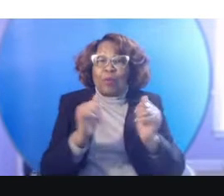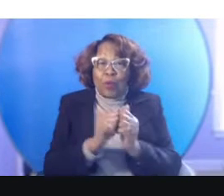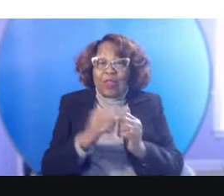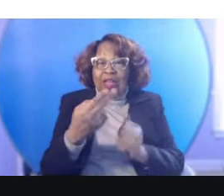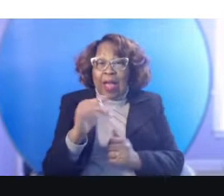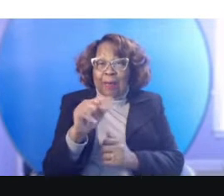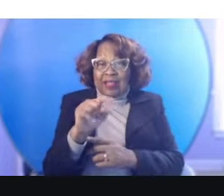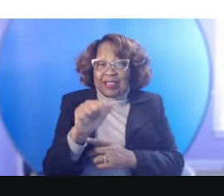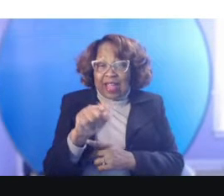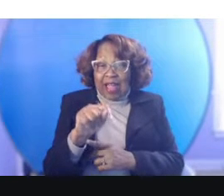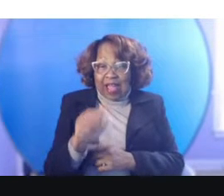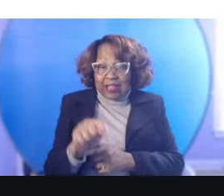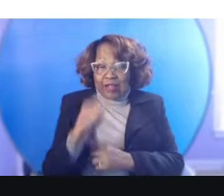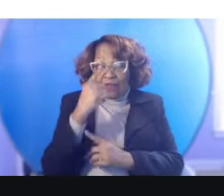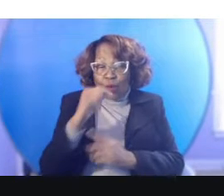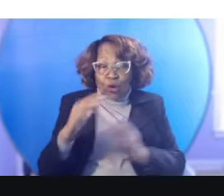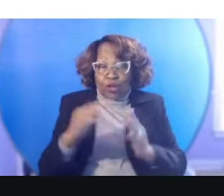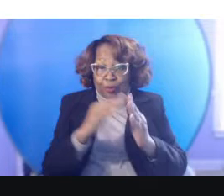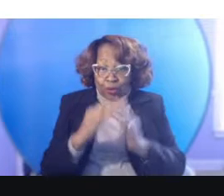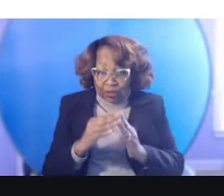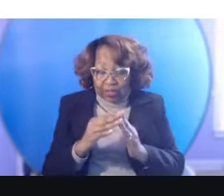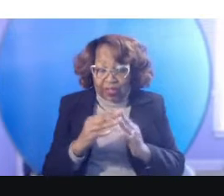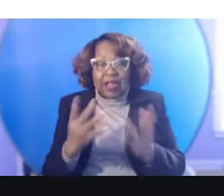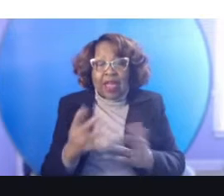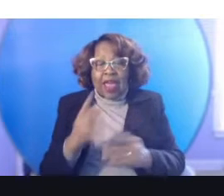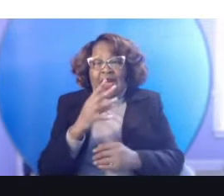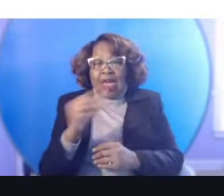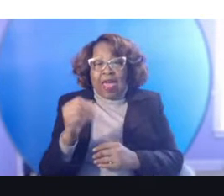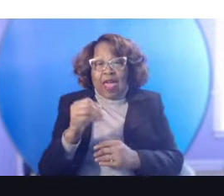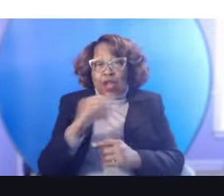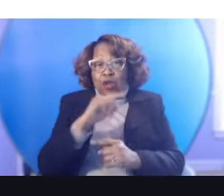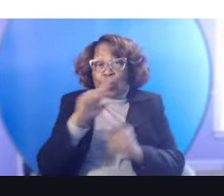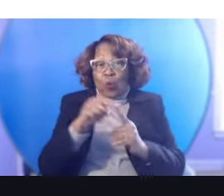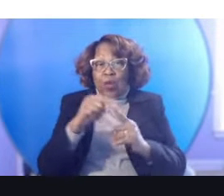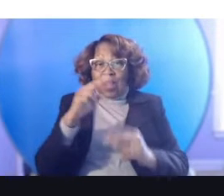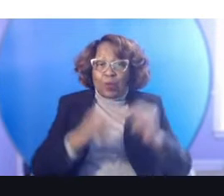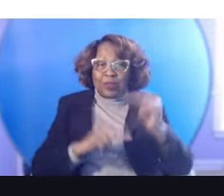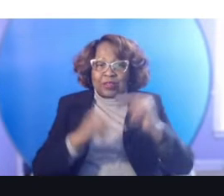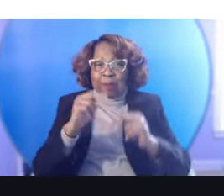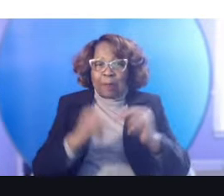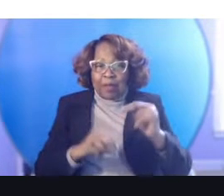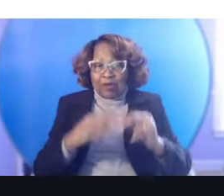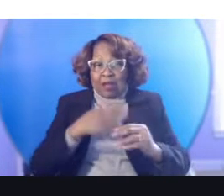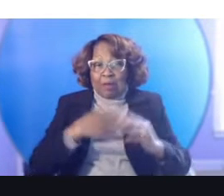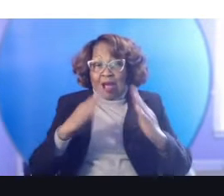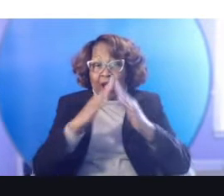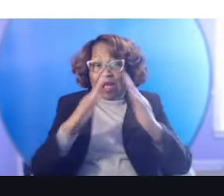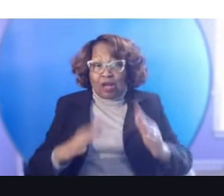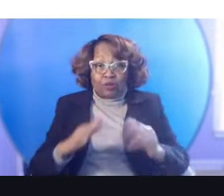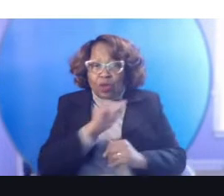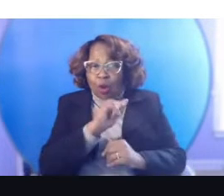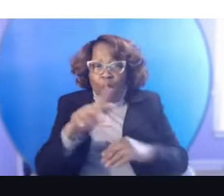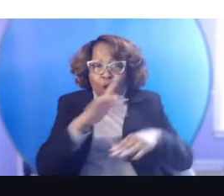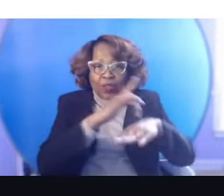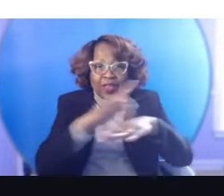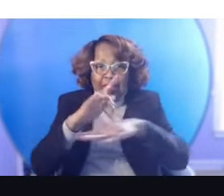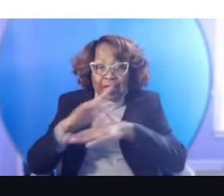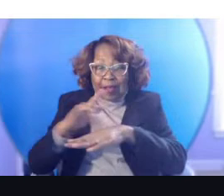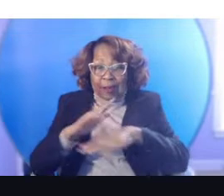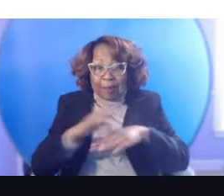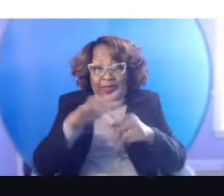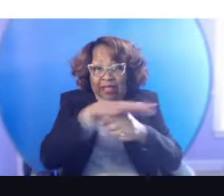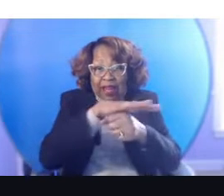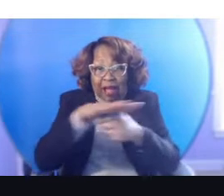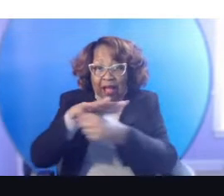Pullman. And one thing that I noticed while building our, were all the empty lots within our neighborhood. And